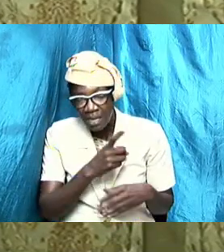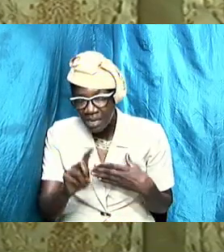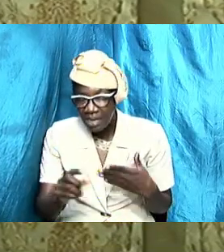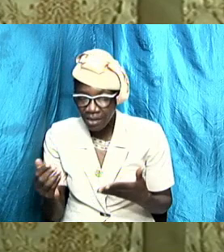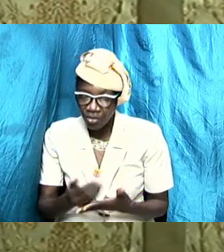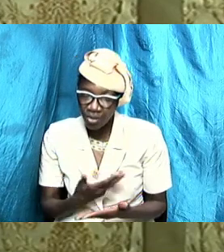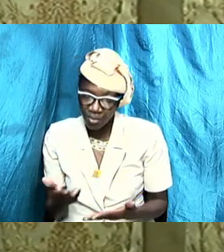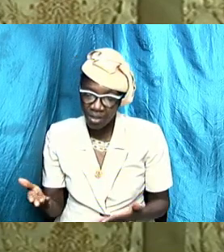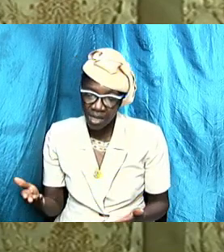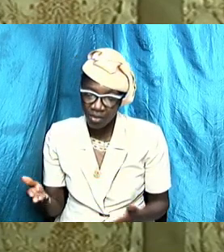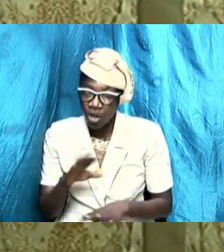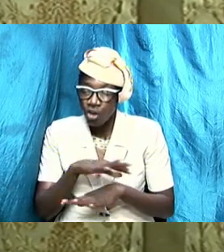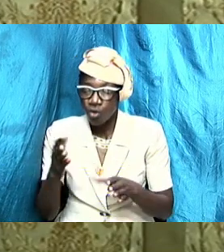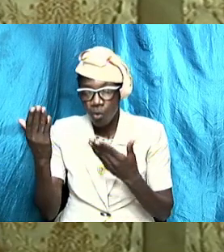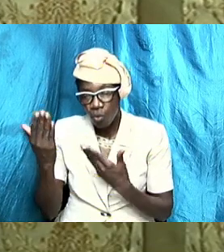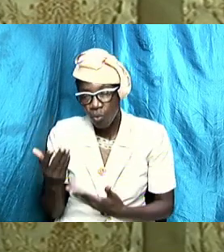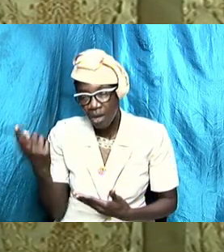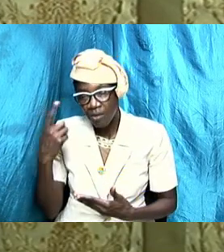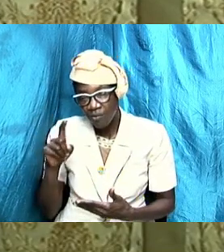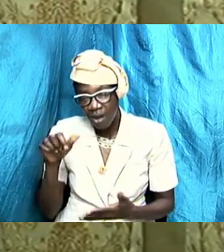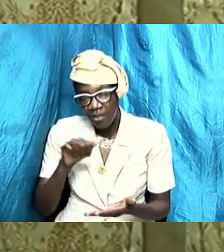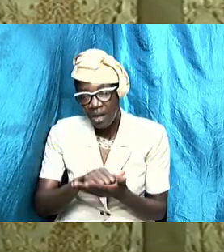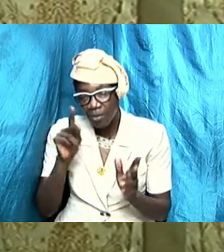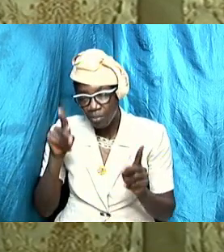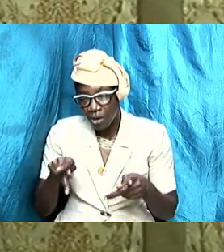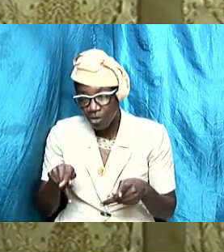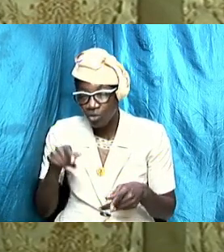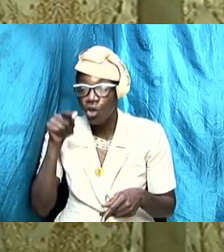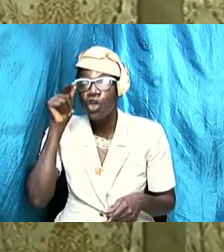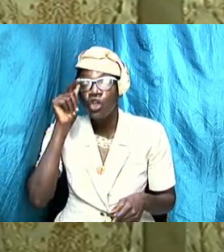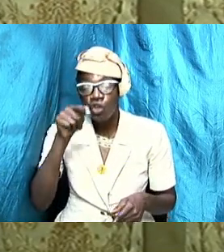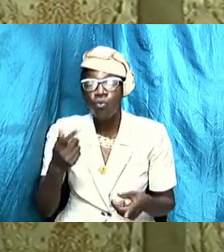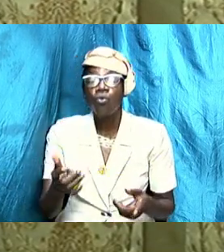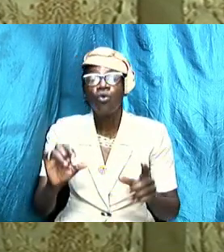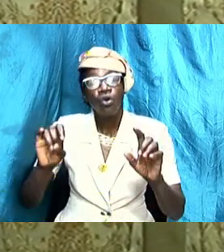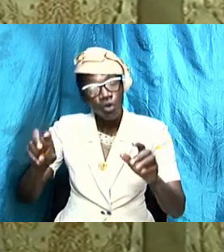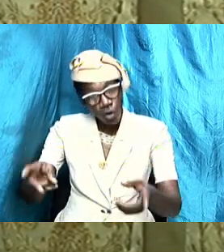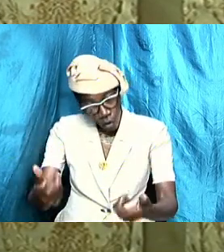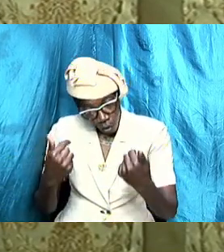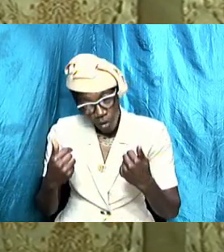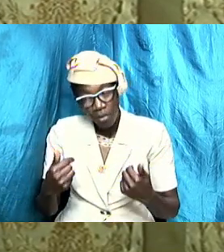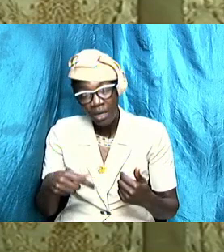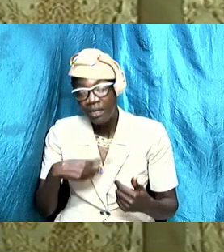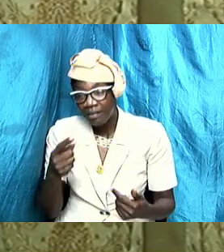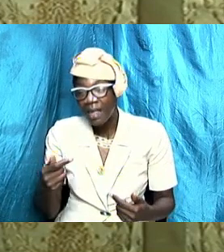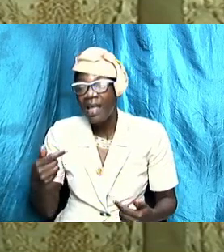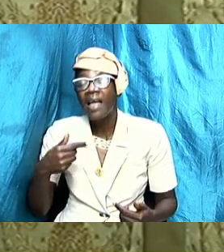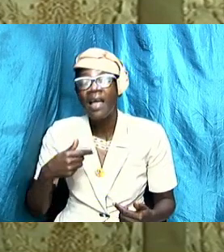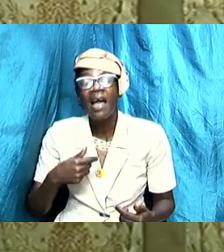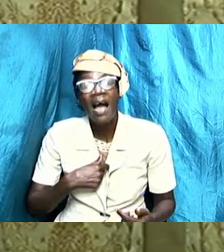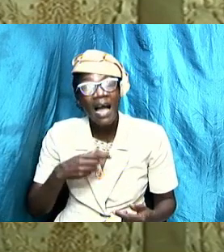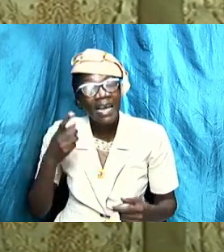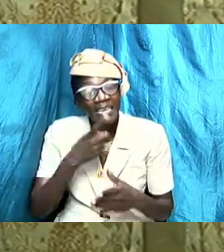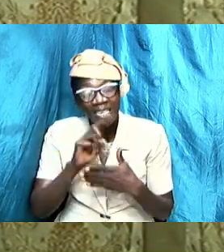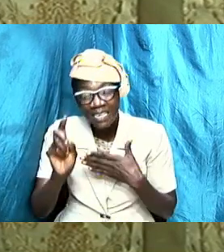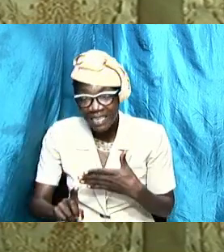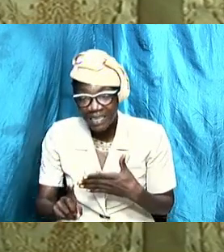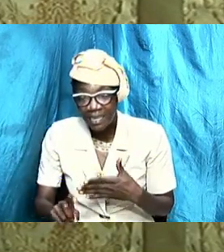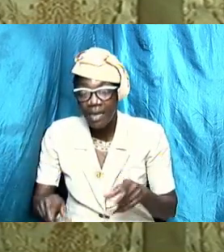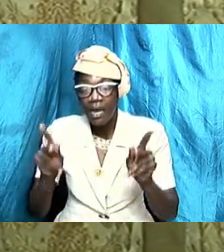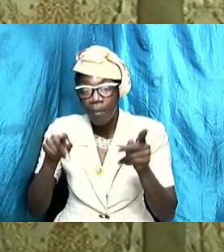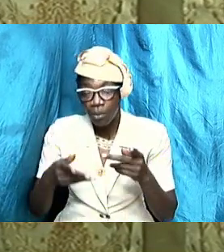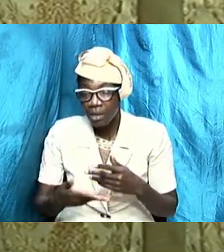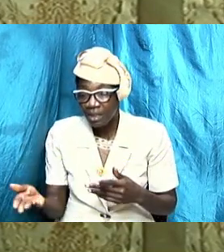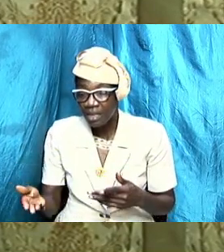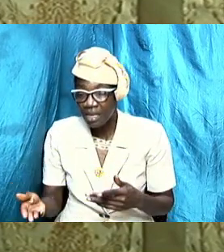I know you do some things too you jump in and say boy I do some things too vice versa just put the thing out there and